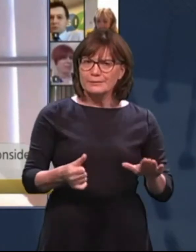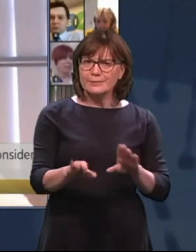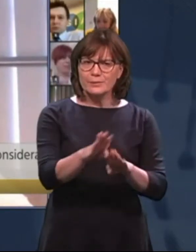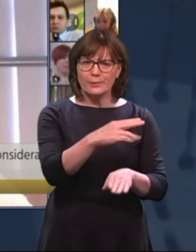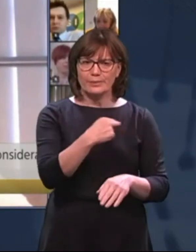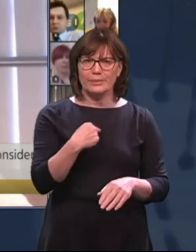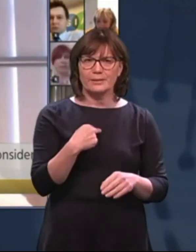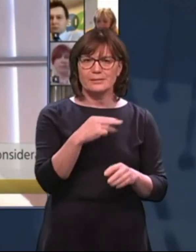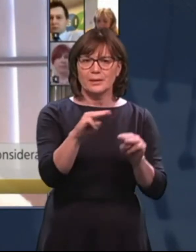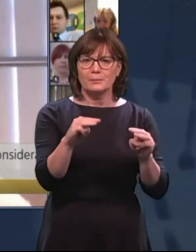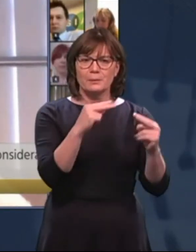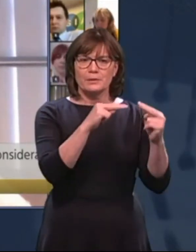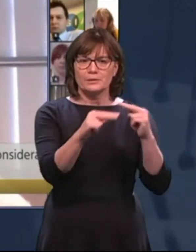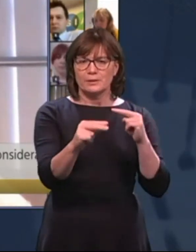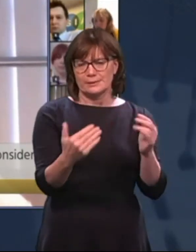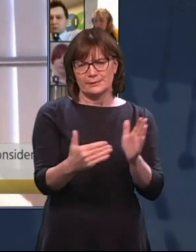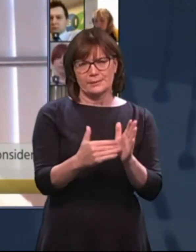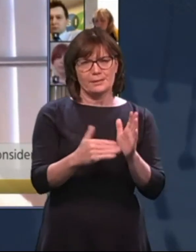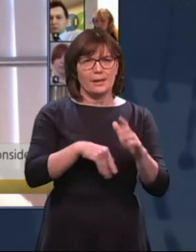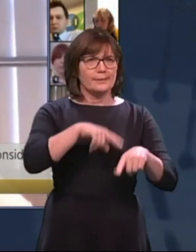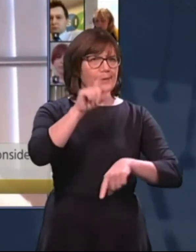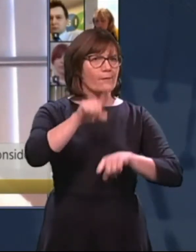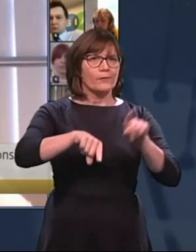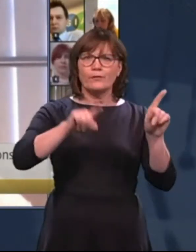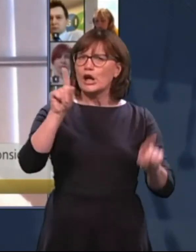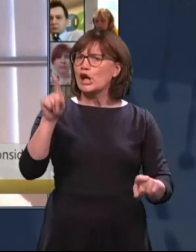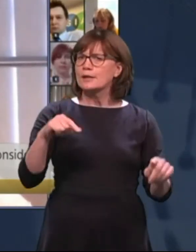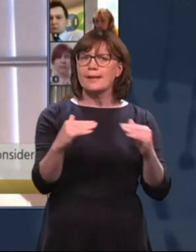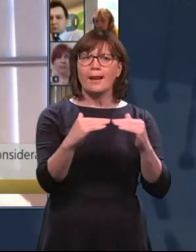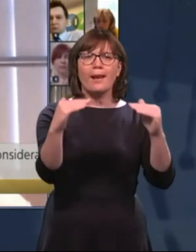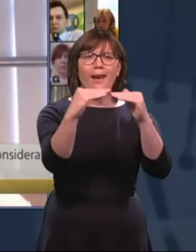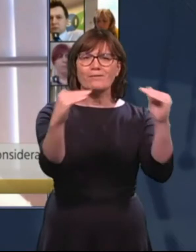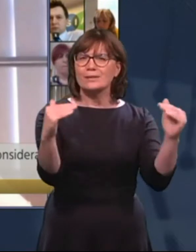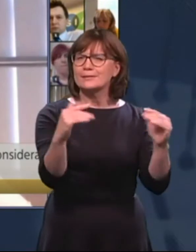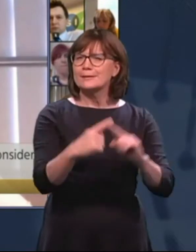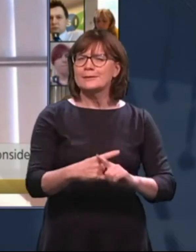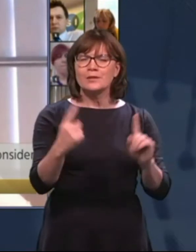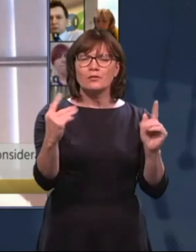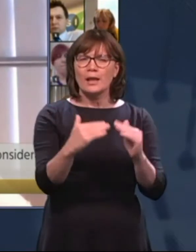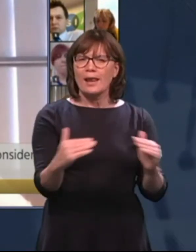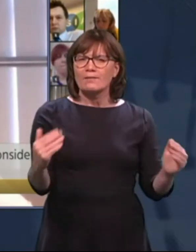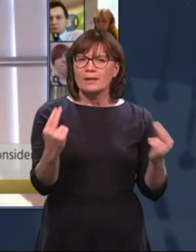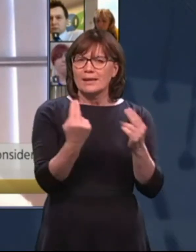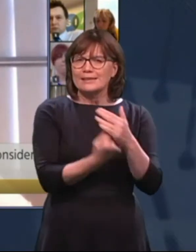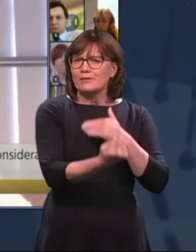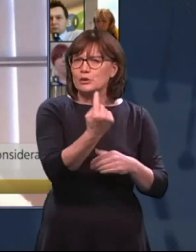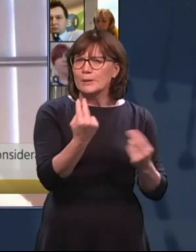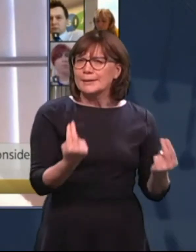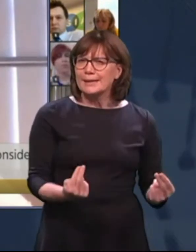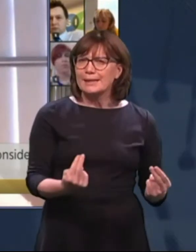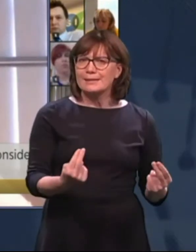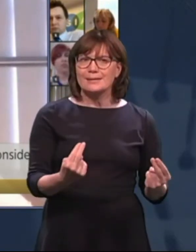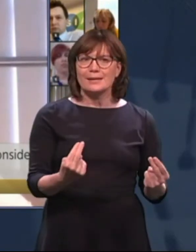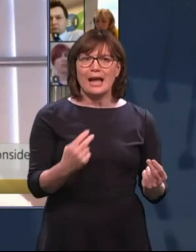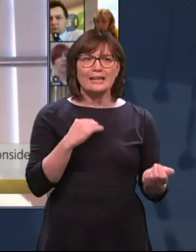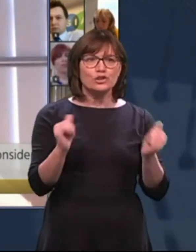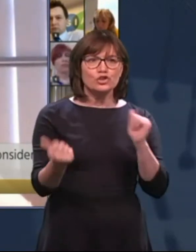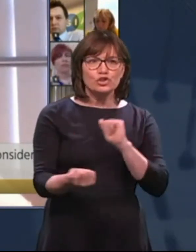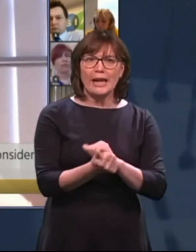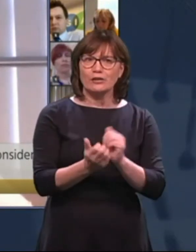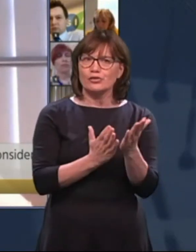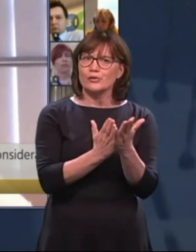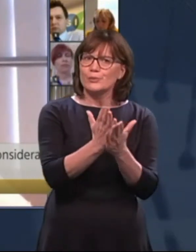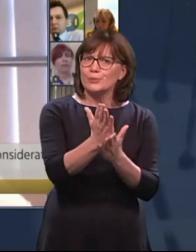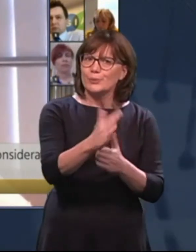People with autism are a diverse cohort with different individual needs, which you all elaborated on. The change across your lives and